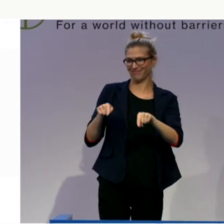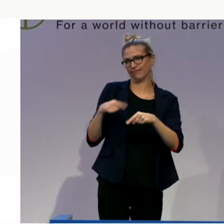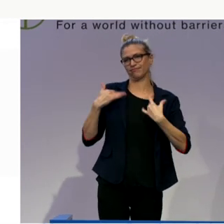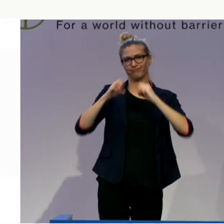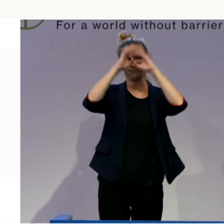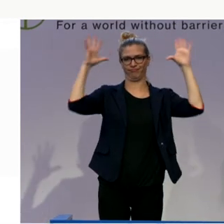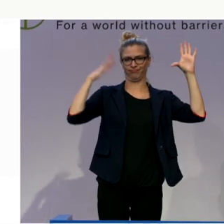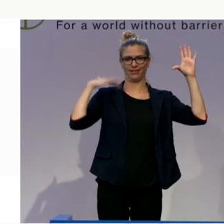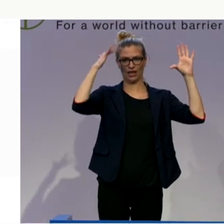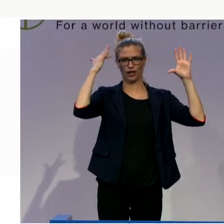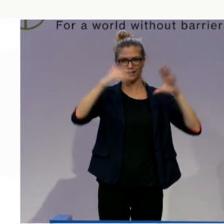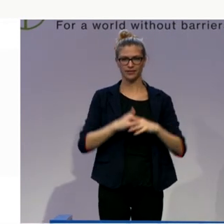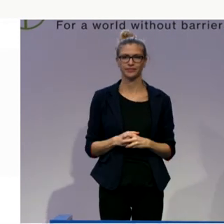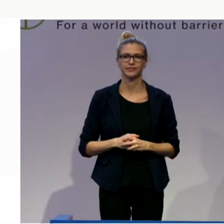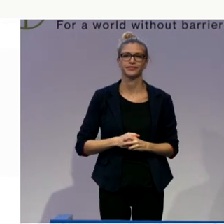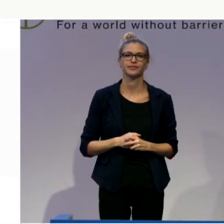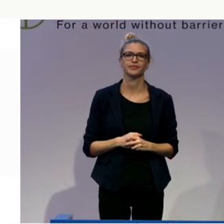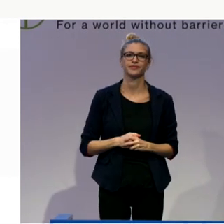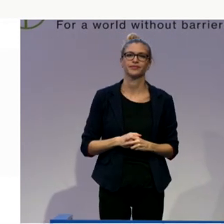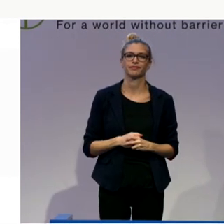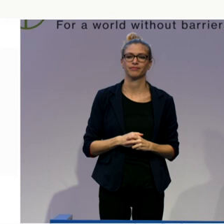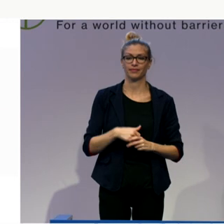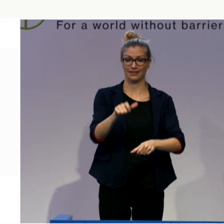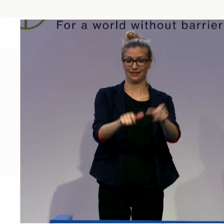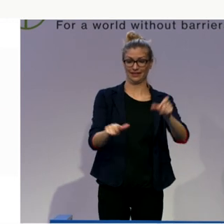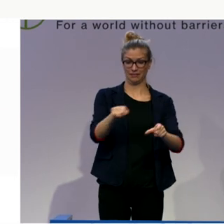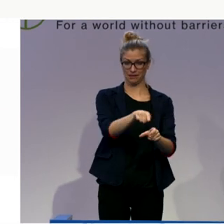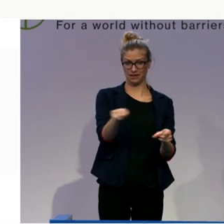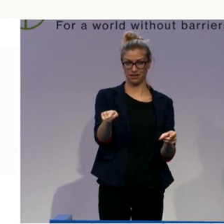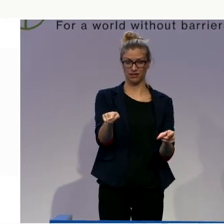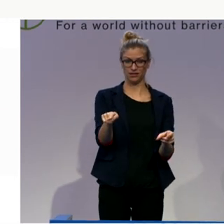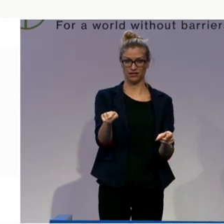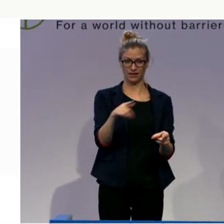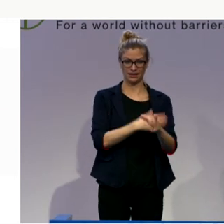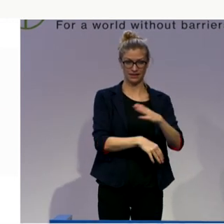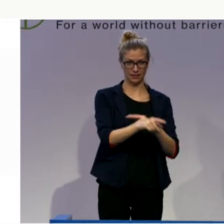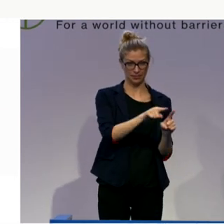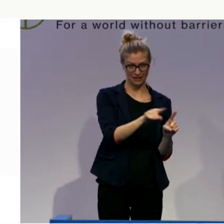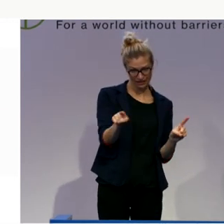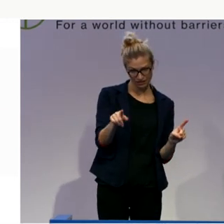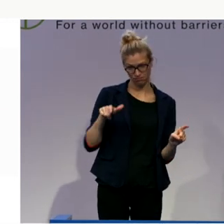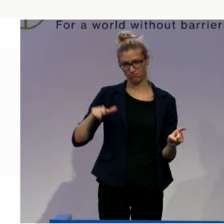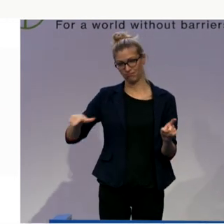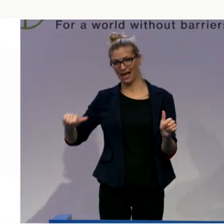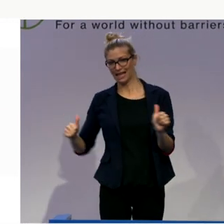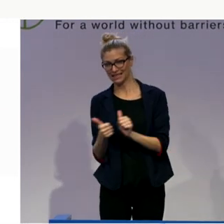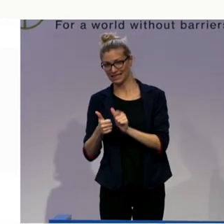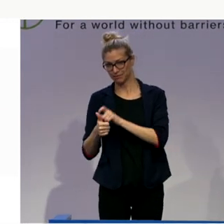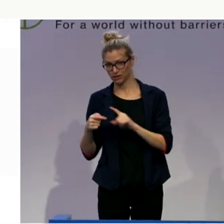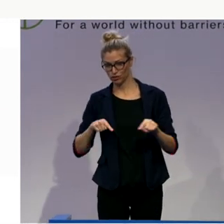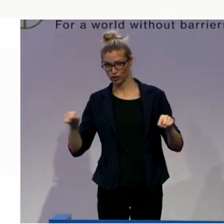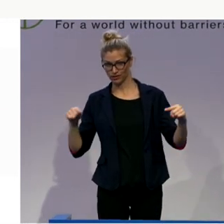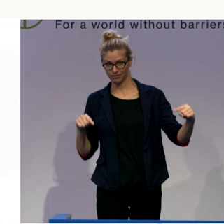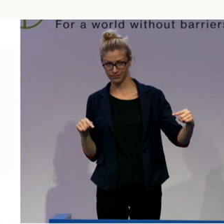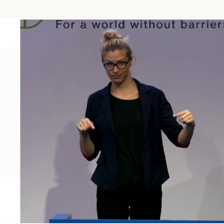really are looking for it, it's that we have personal achievements, that we